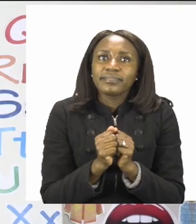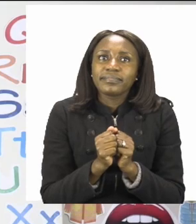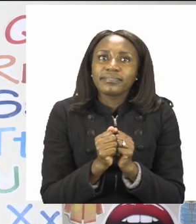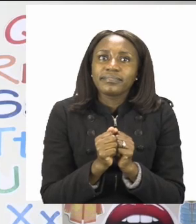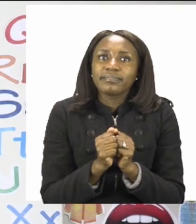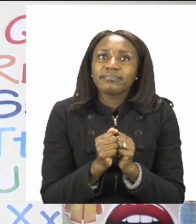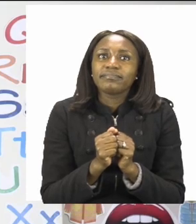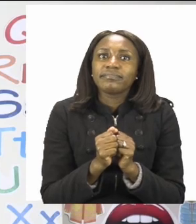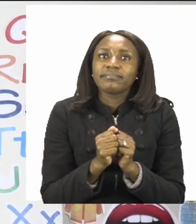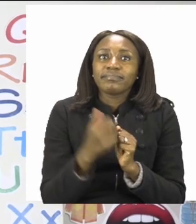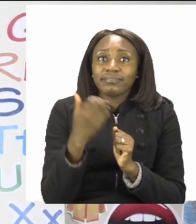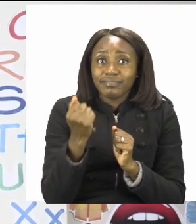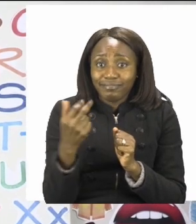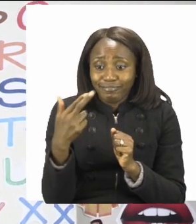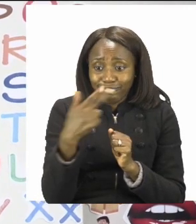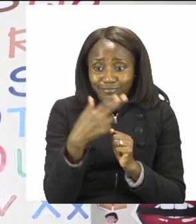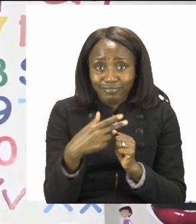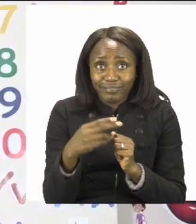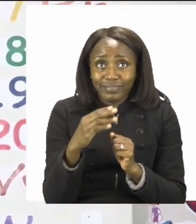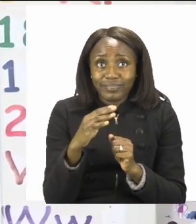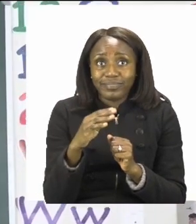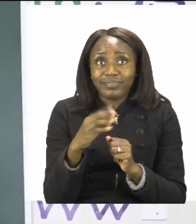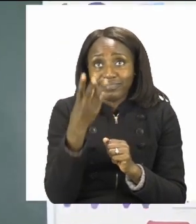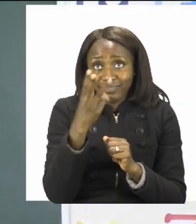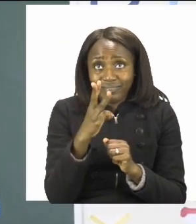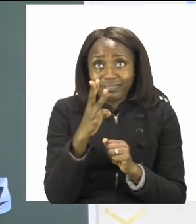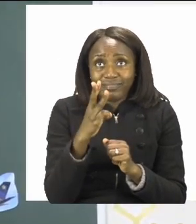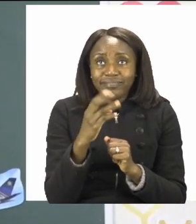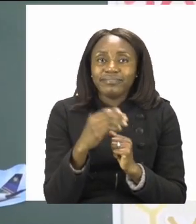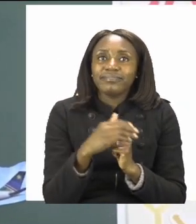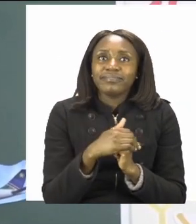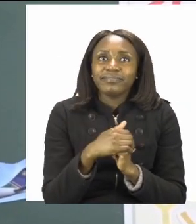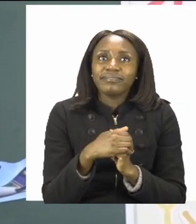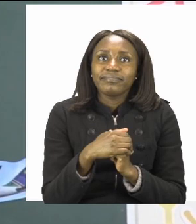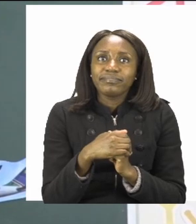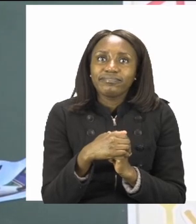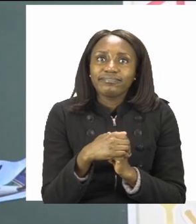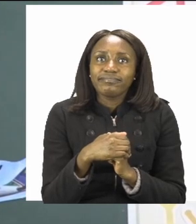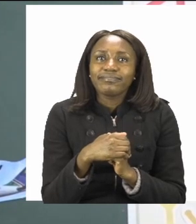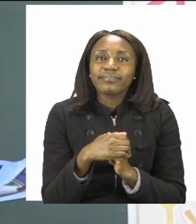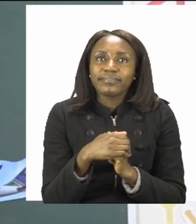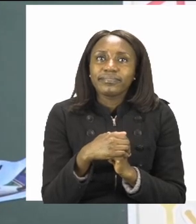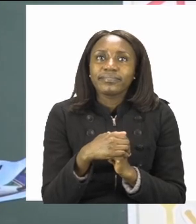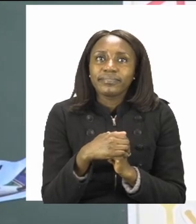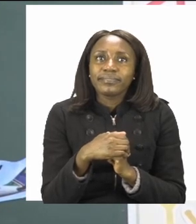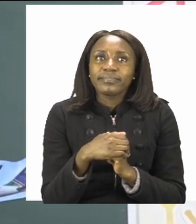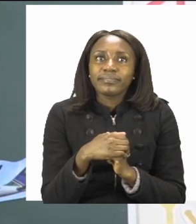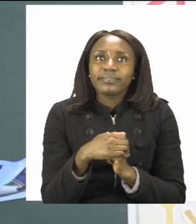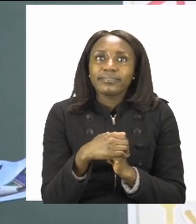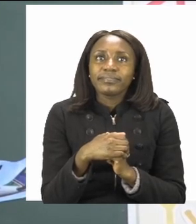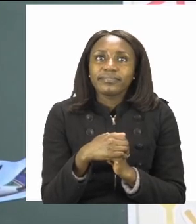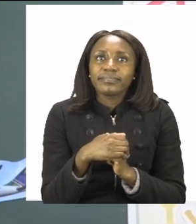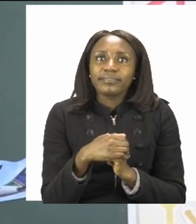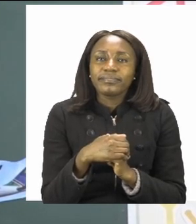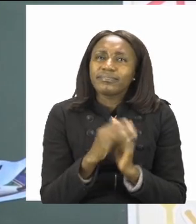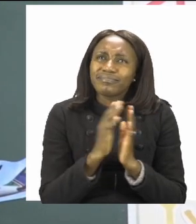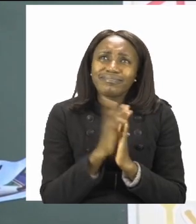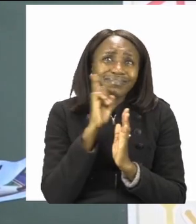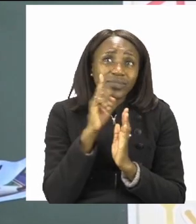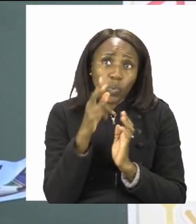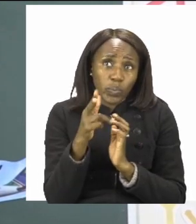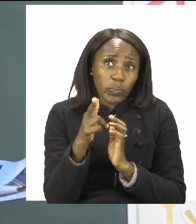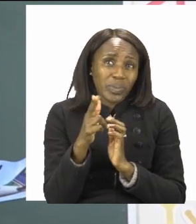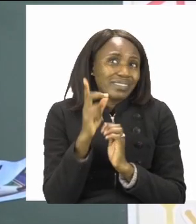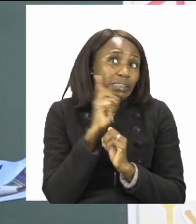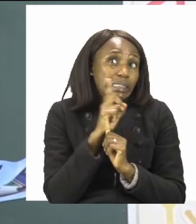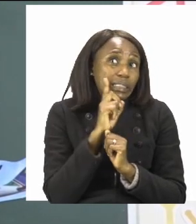have cut out my cards and remember boys and girls, a pair of scissors can be very dangerous. So if you're going to